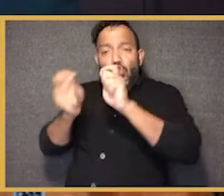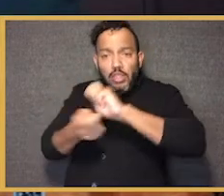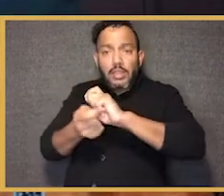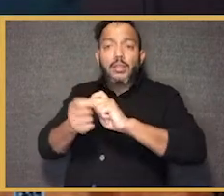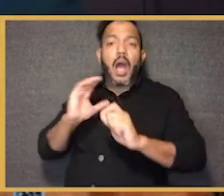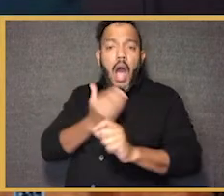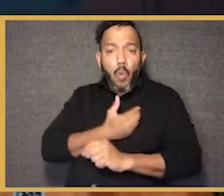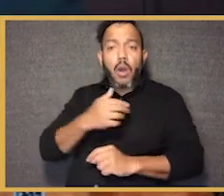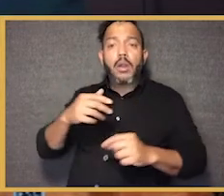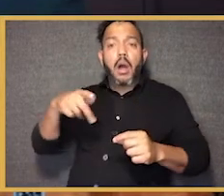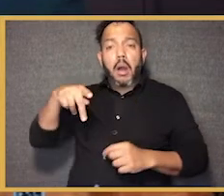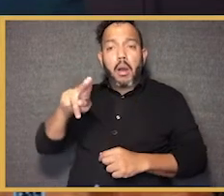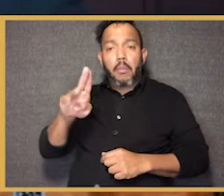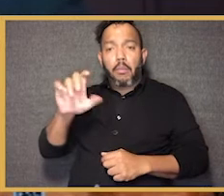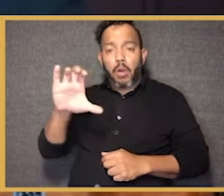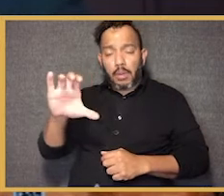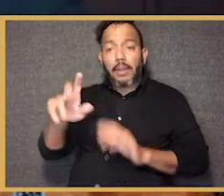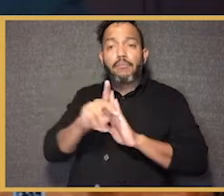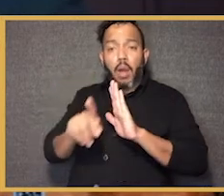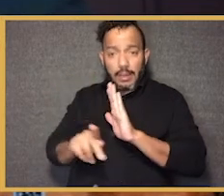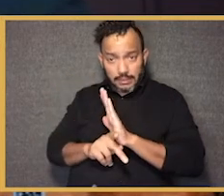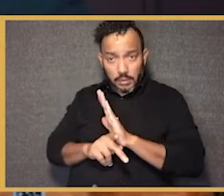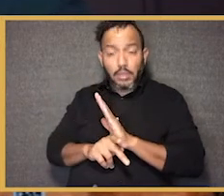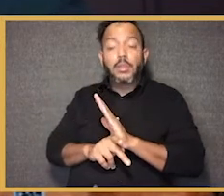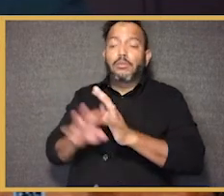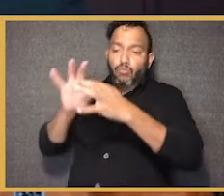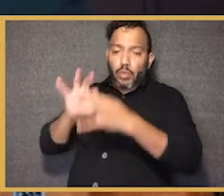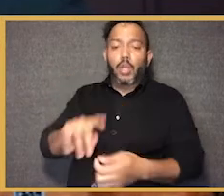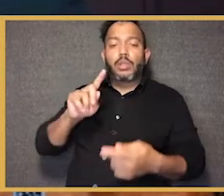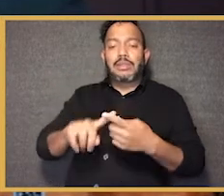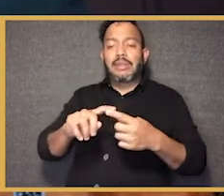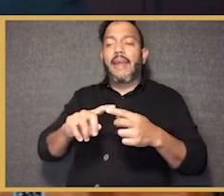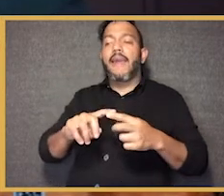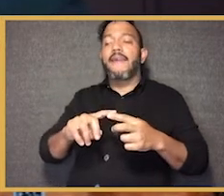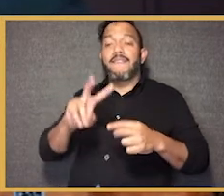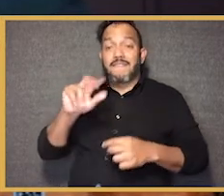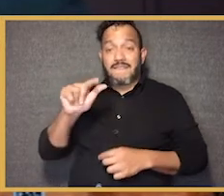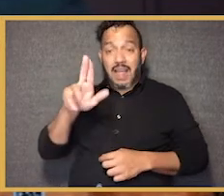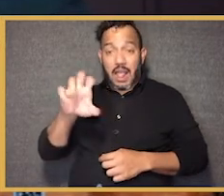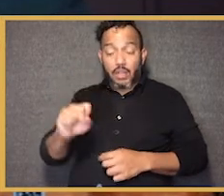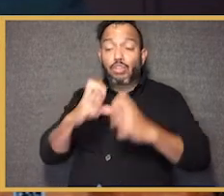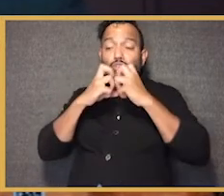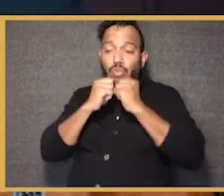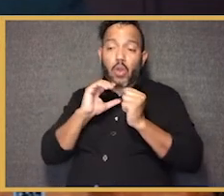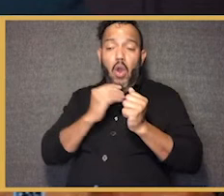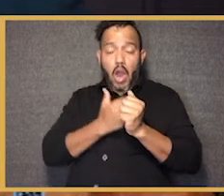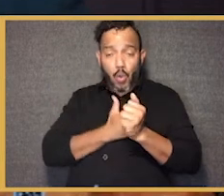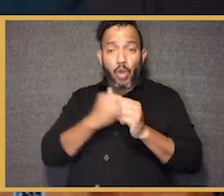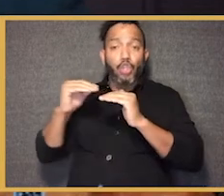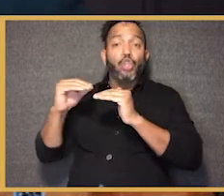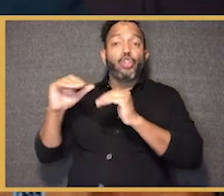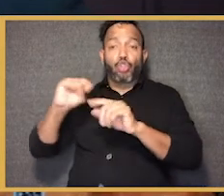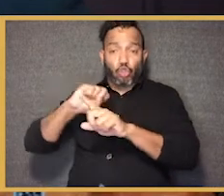change our public policy to be true to our values around education as a pathway to social